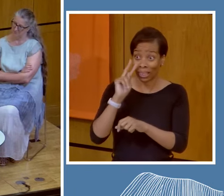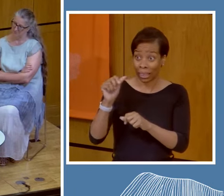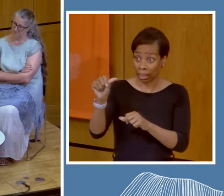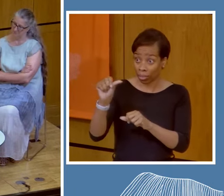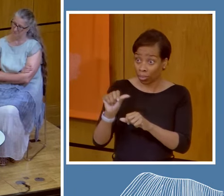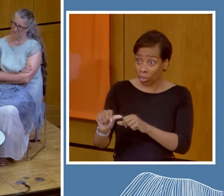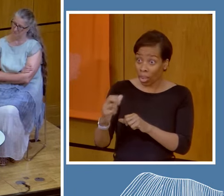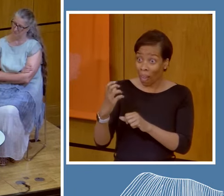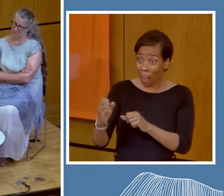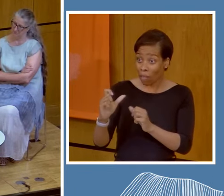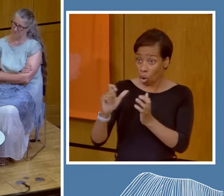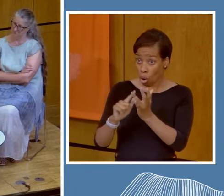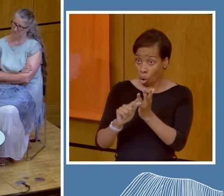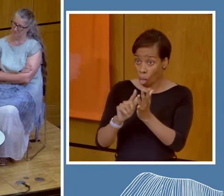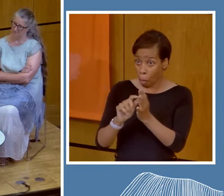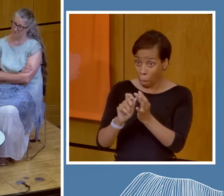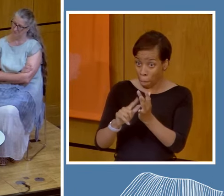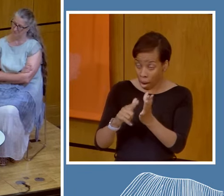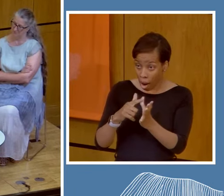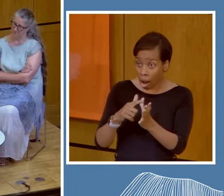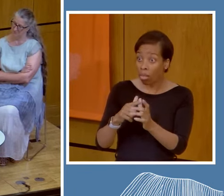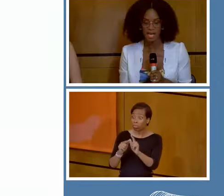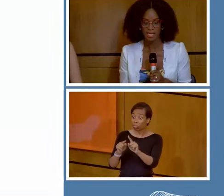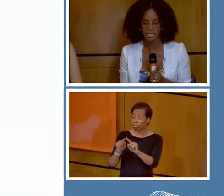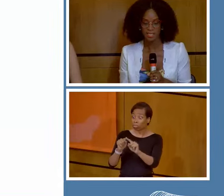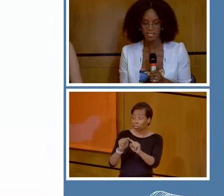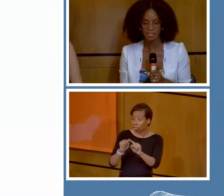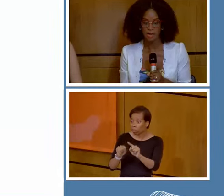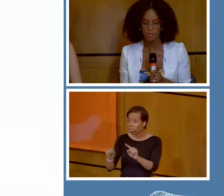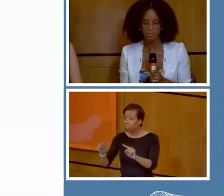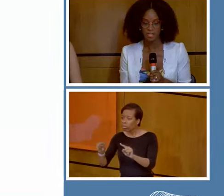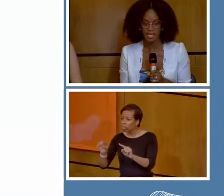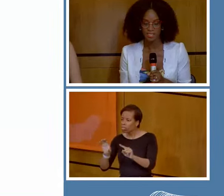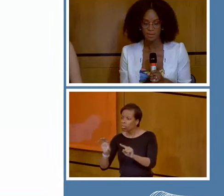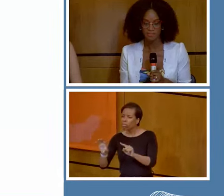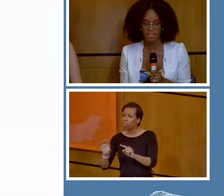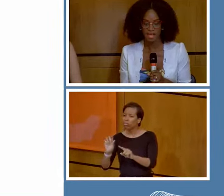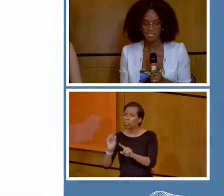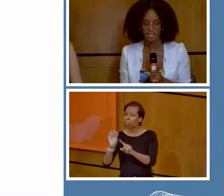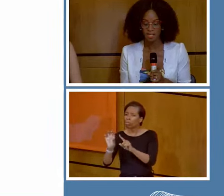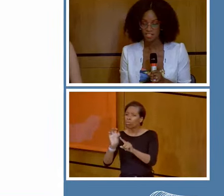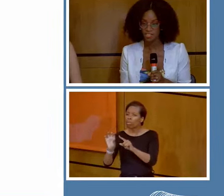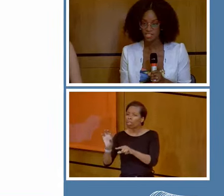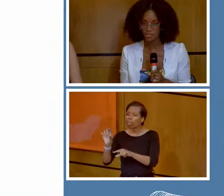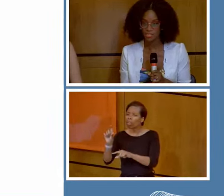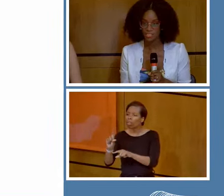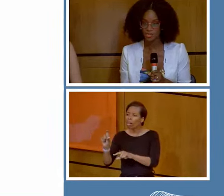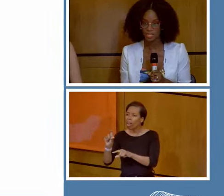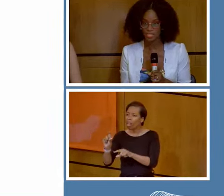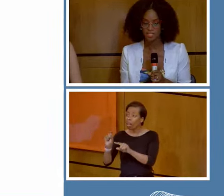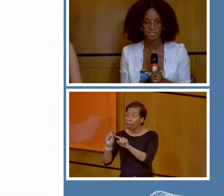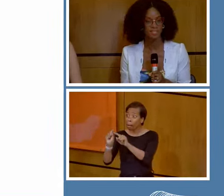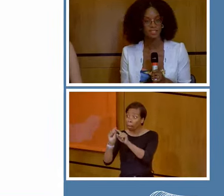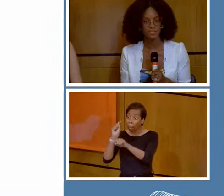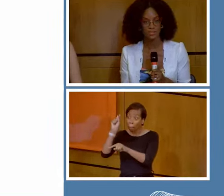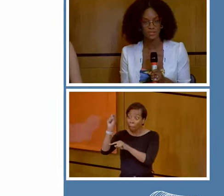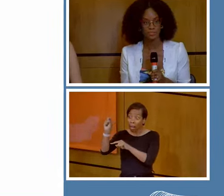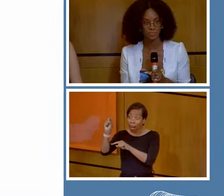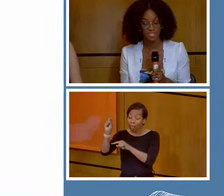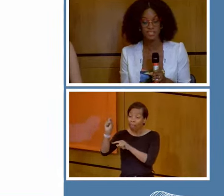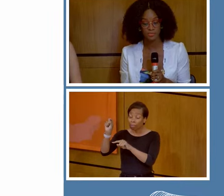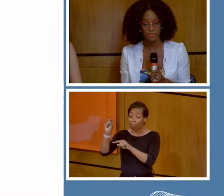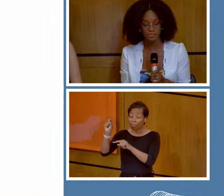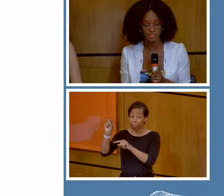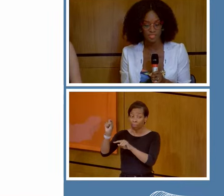and to the right of Esmeraldas is Imbabura in the purple, and above that, Carchi, which is green. These